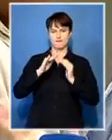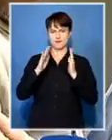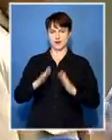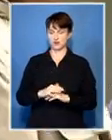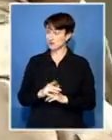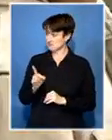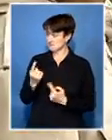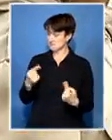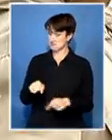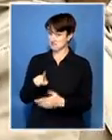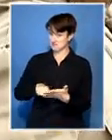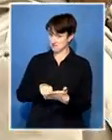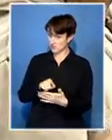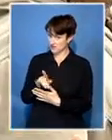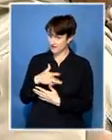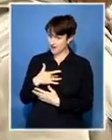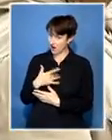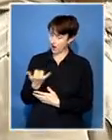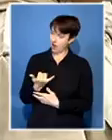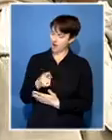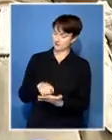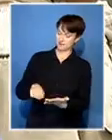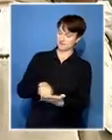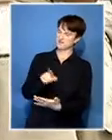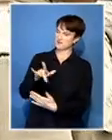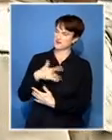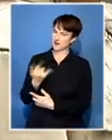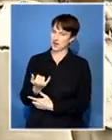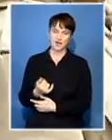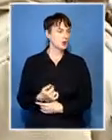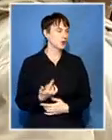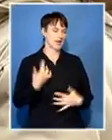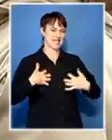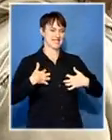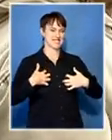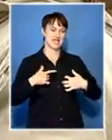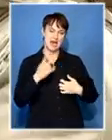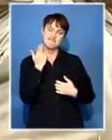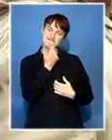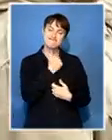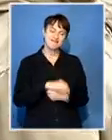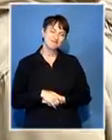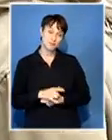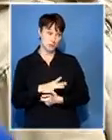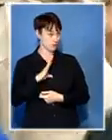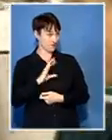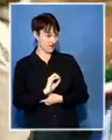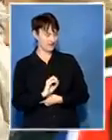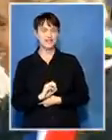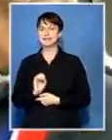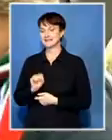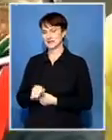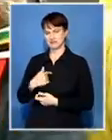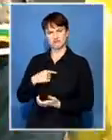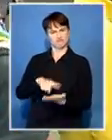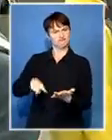to make your your mark how do you feel personally making that cross today uh it's very it's very nice yeah are you proud yeah I am good just to put